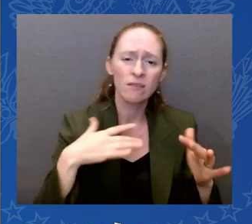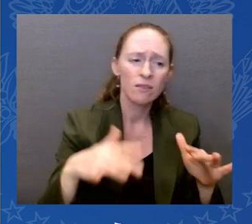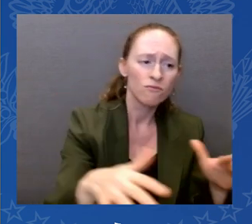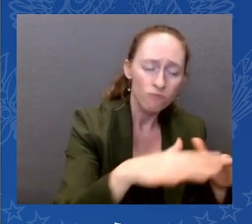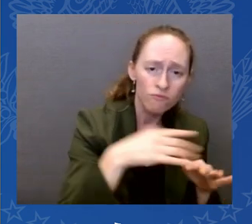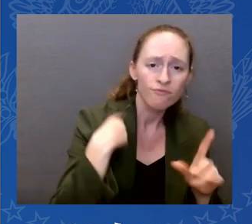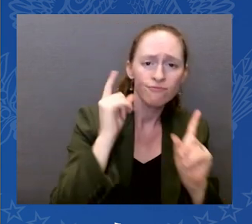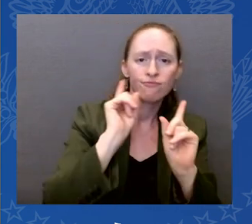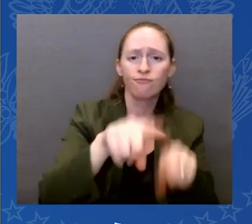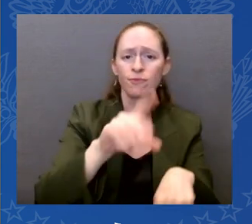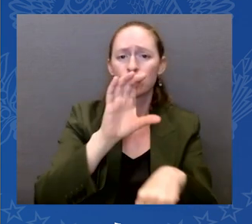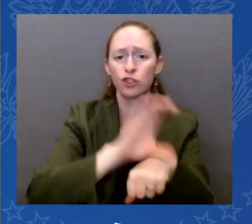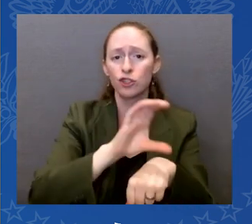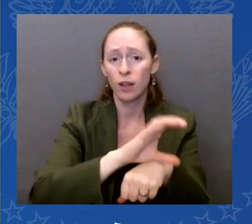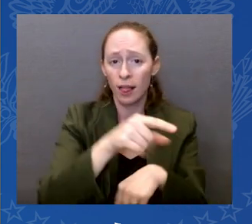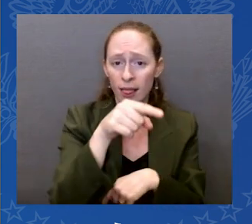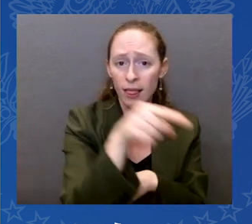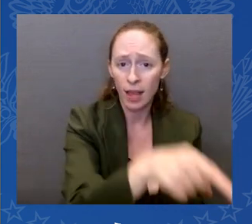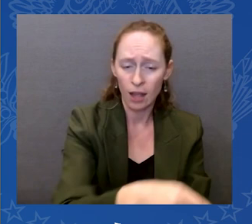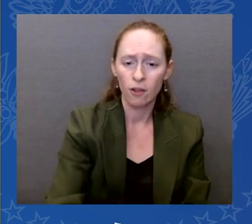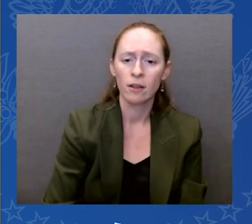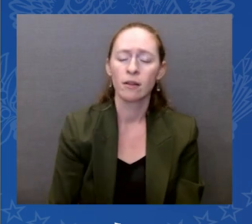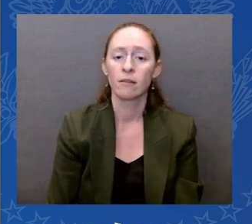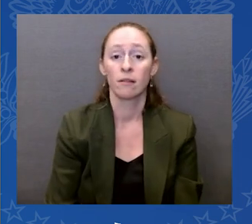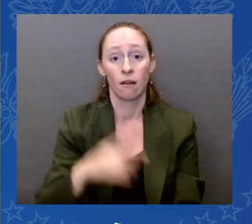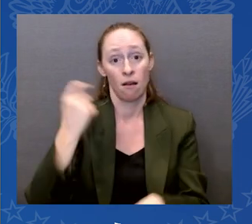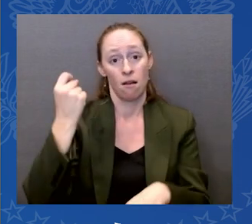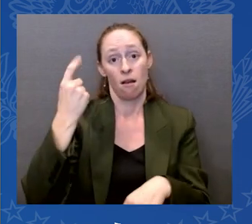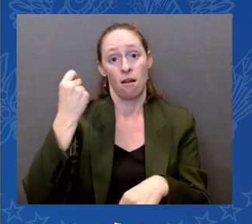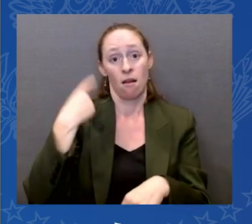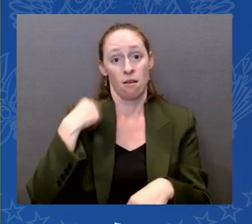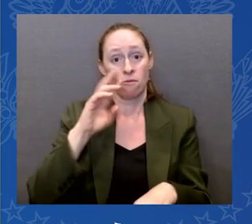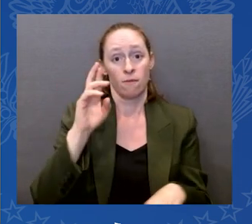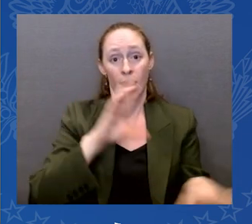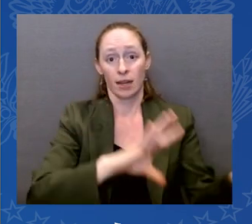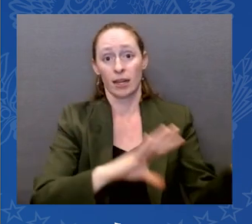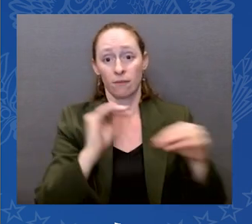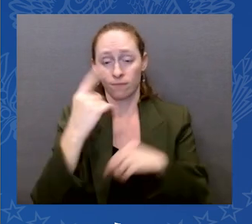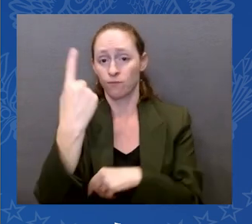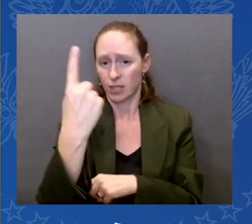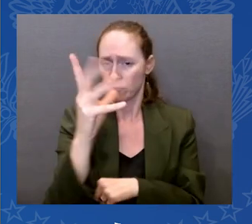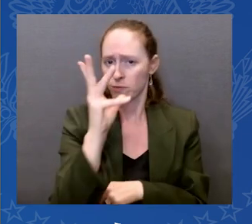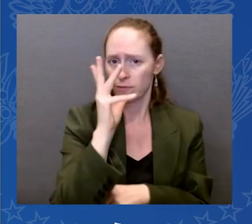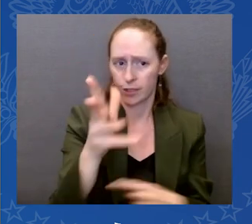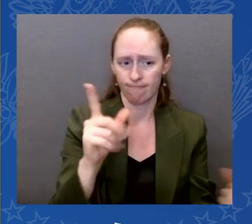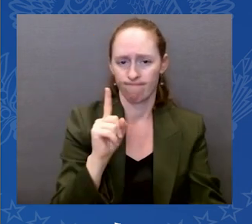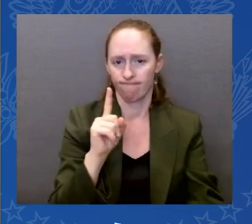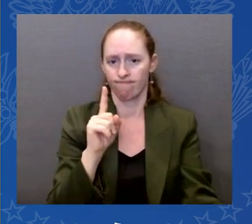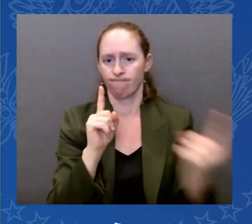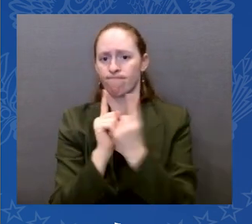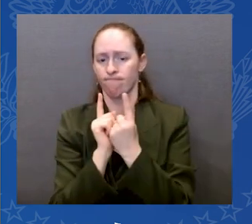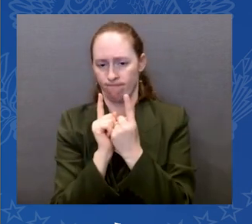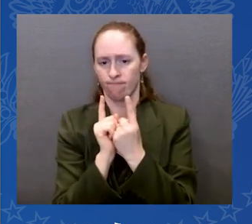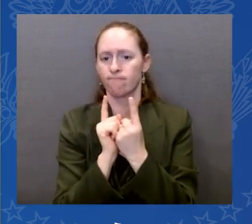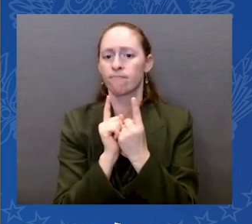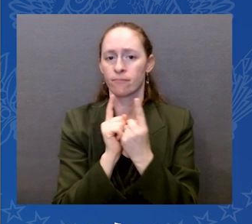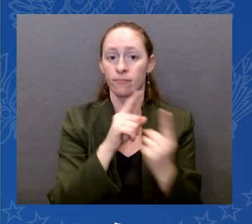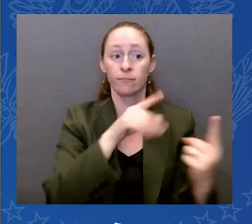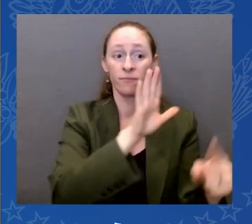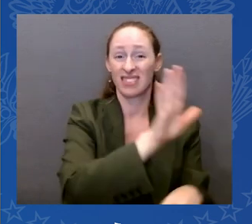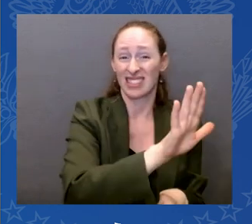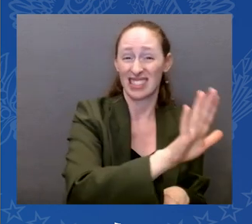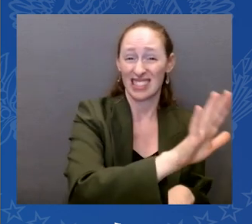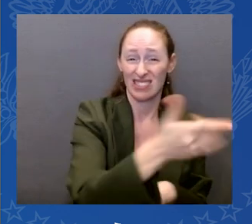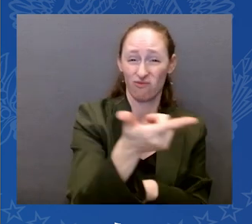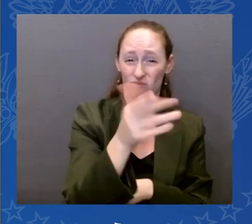leaving, a grandmother who lost her granddaughter came up to me coming down the aisle in church, and she